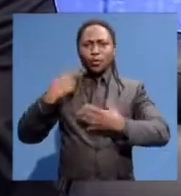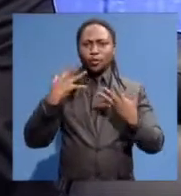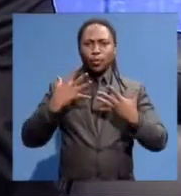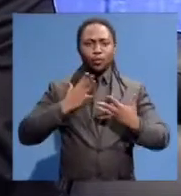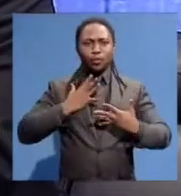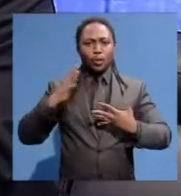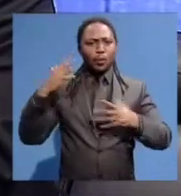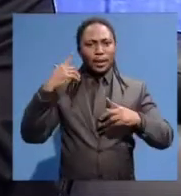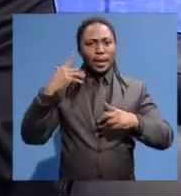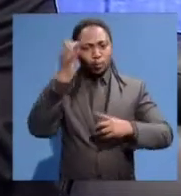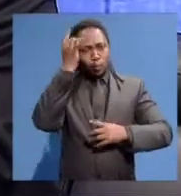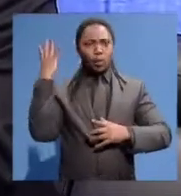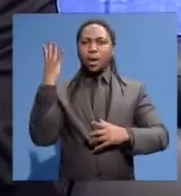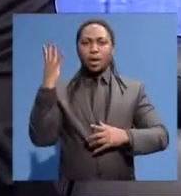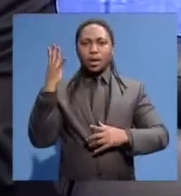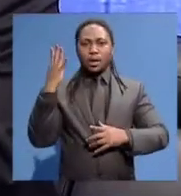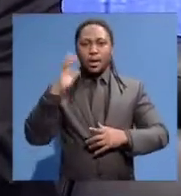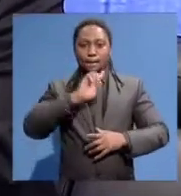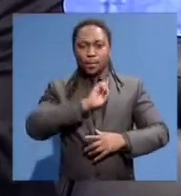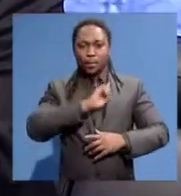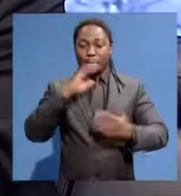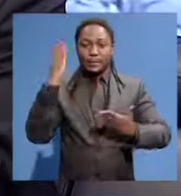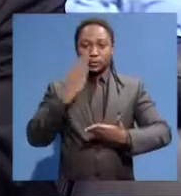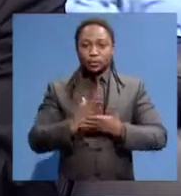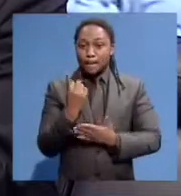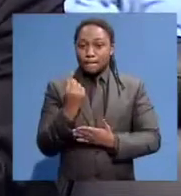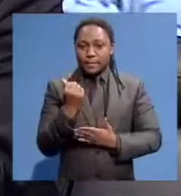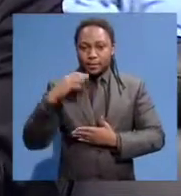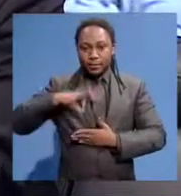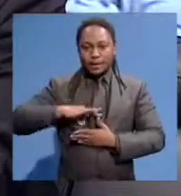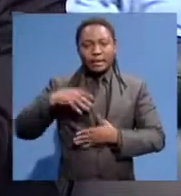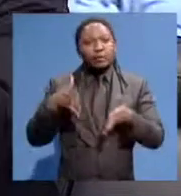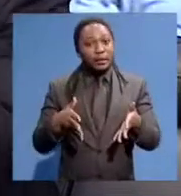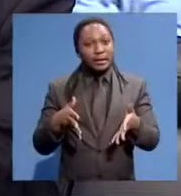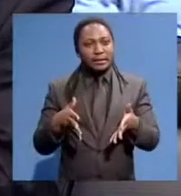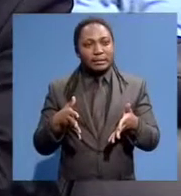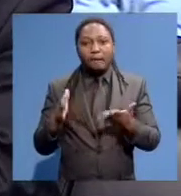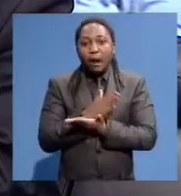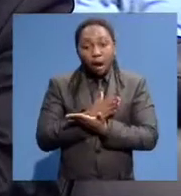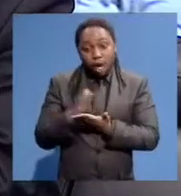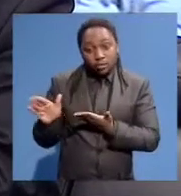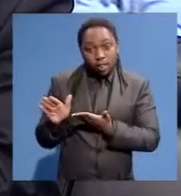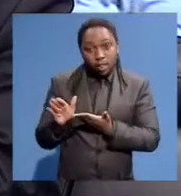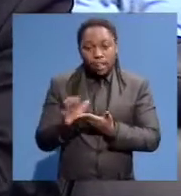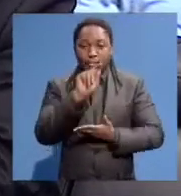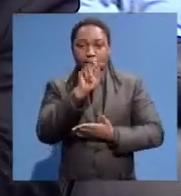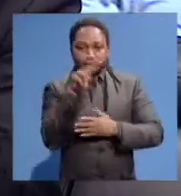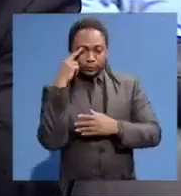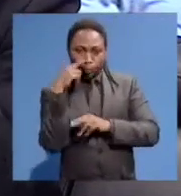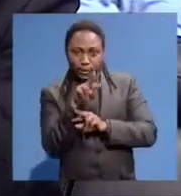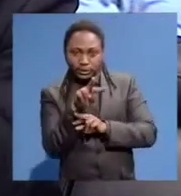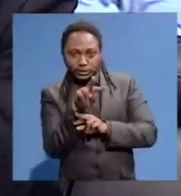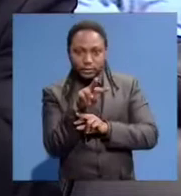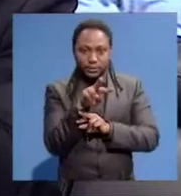you won't be at the door to ensure that you collect your money. So, let's rather cancel today's show and, and watch this experience. It was